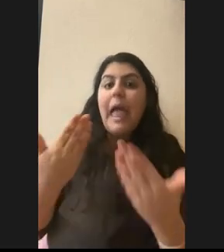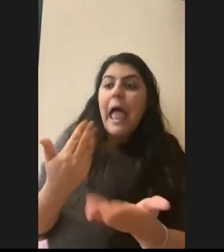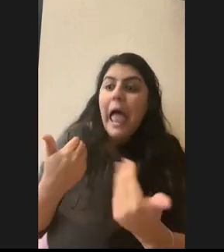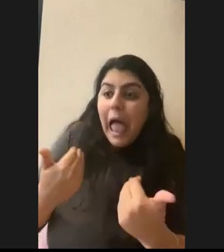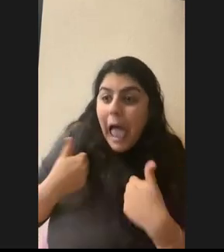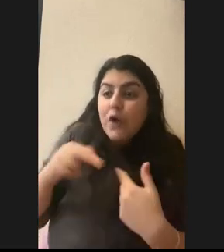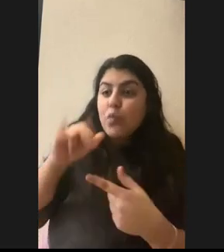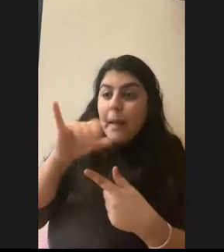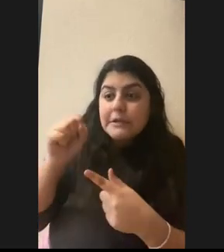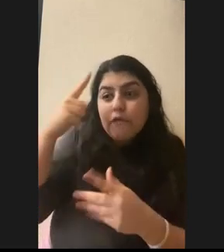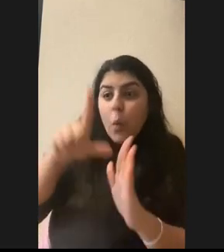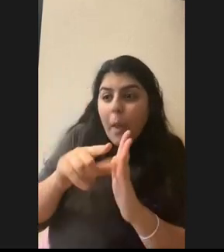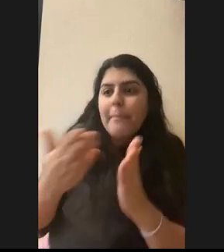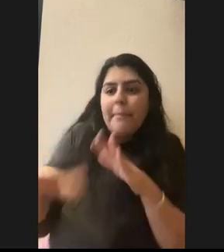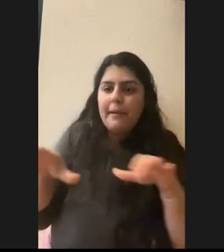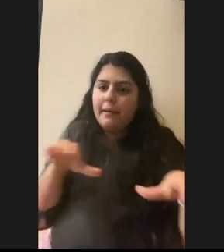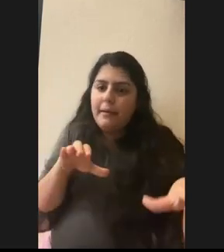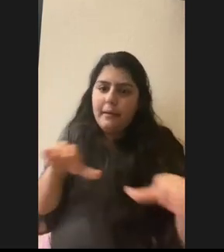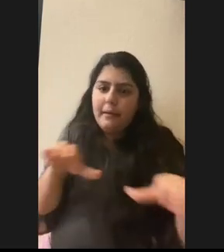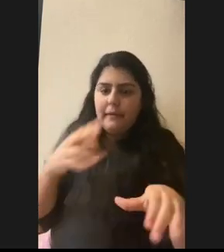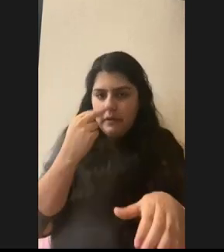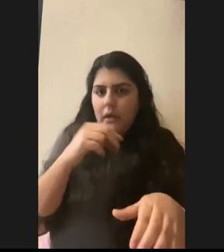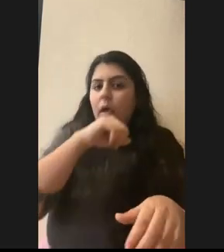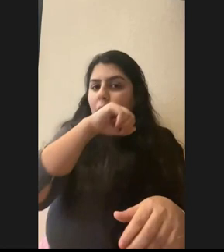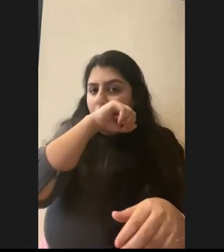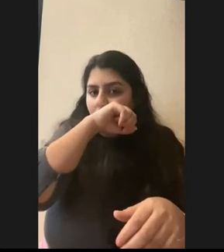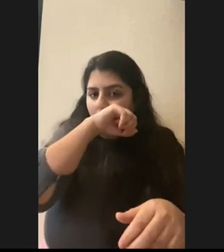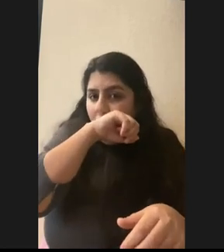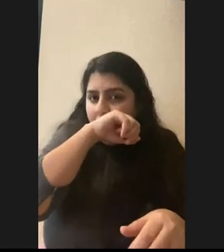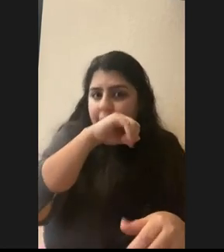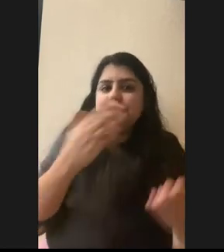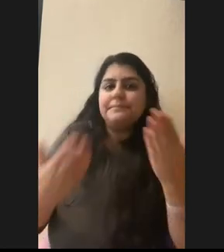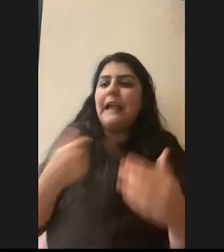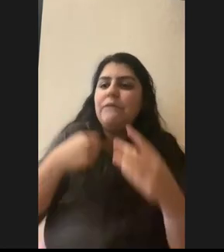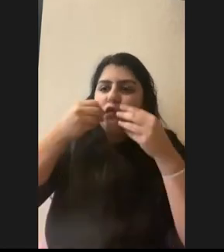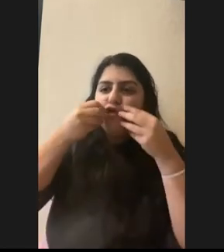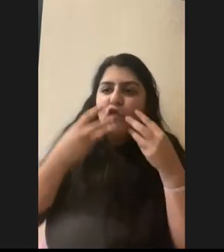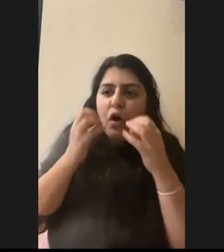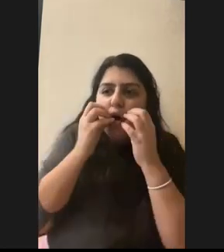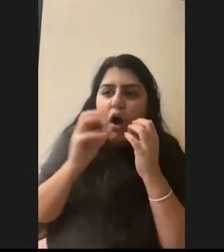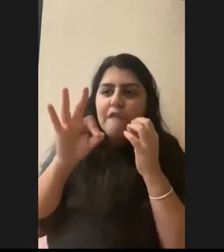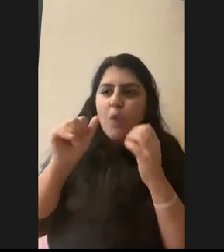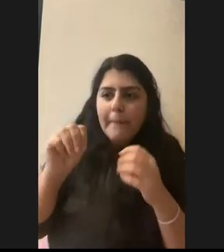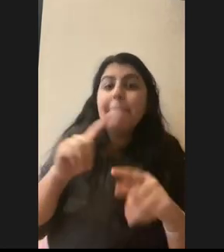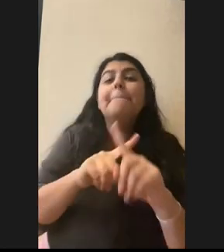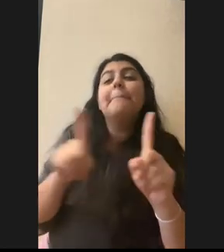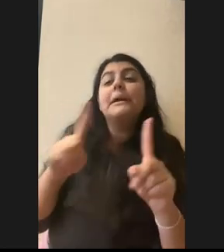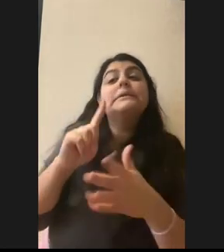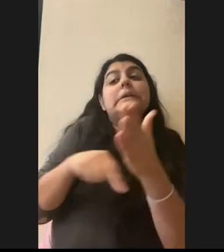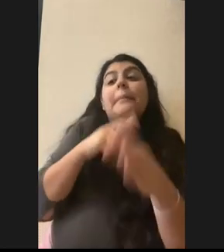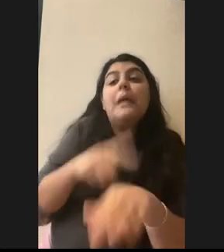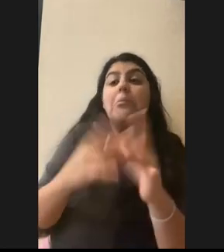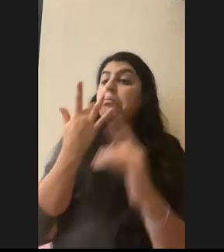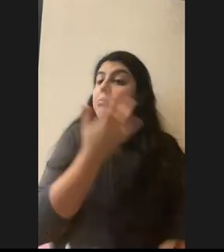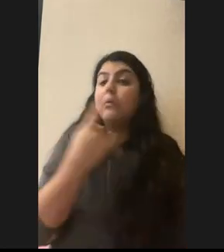it may act funny. Um, it may have foam at the mouth, but if it doesn't have that, it could still have rabies. So,